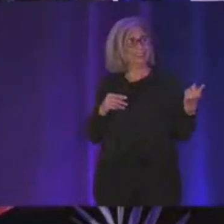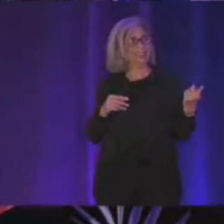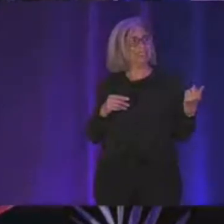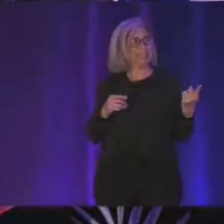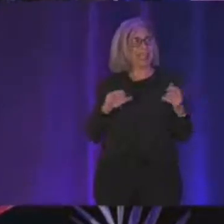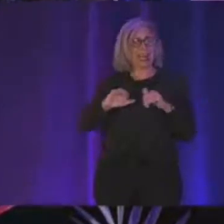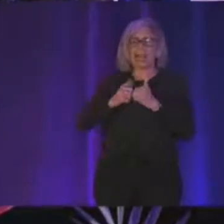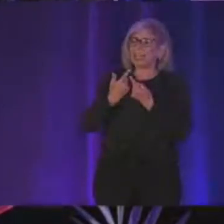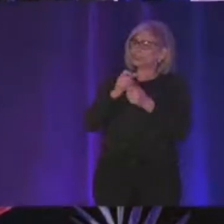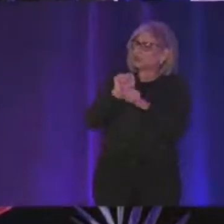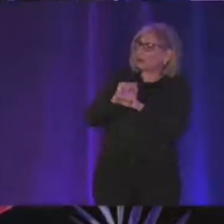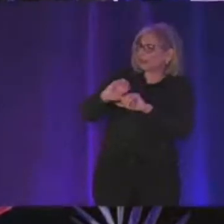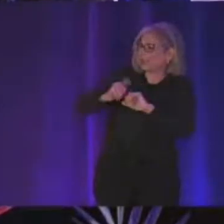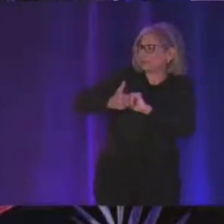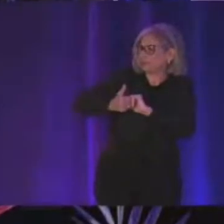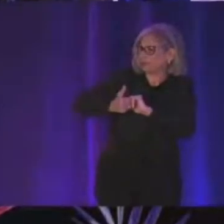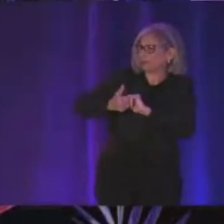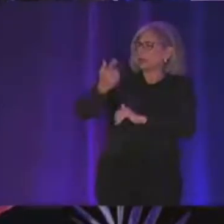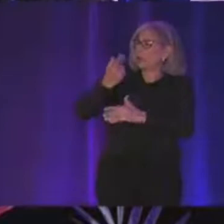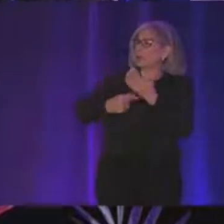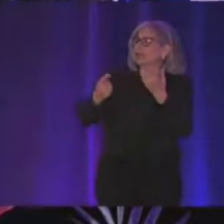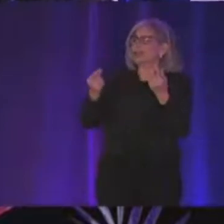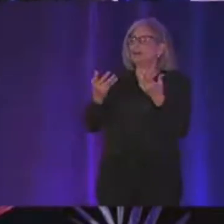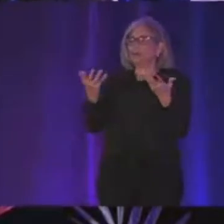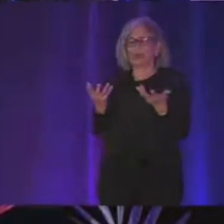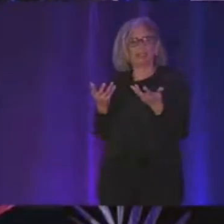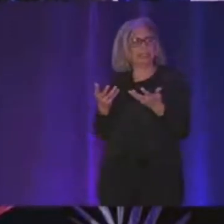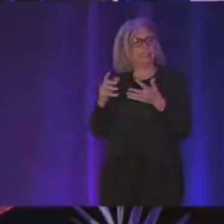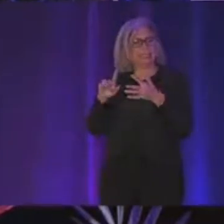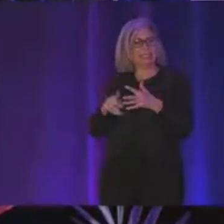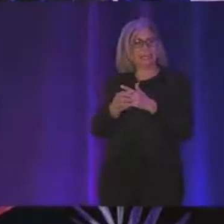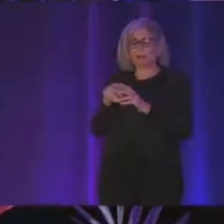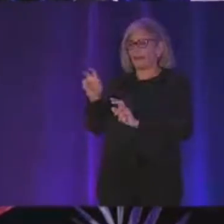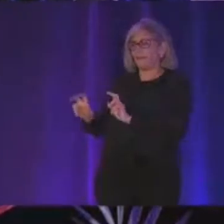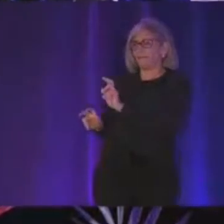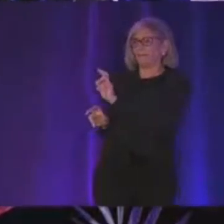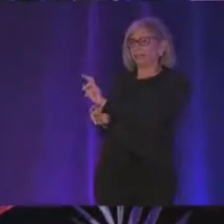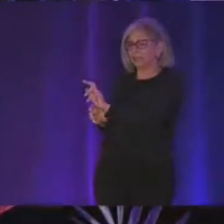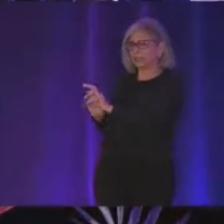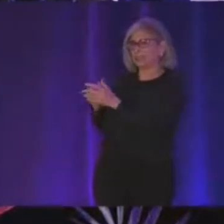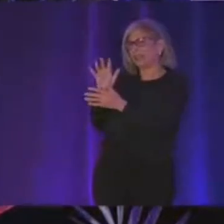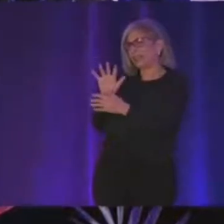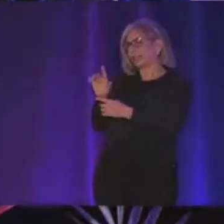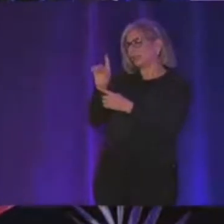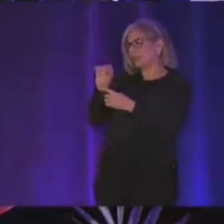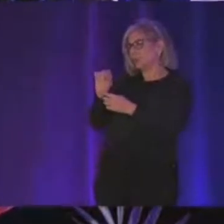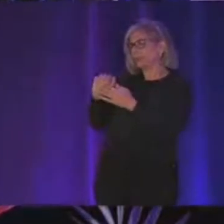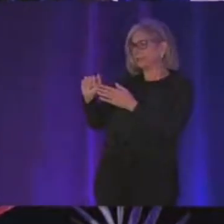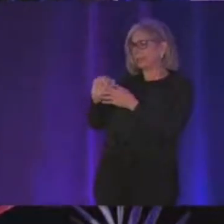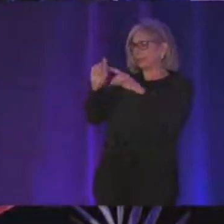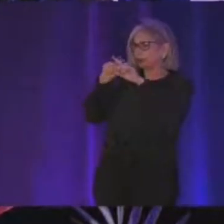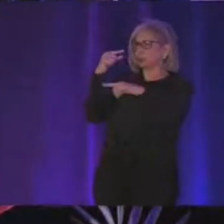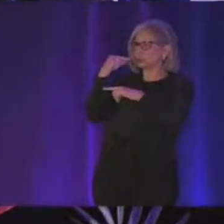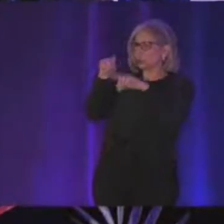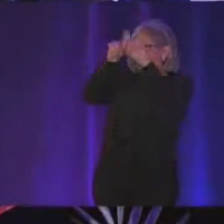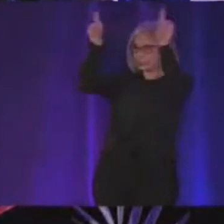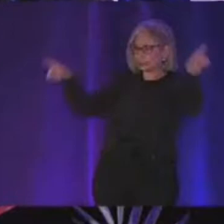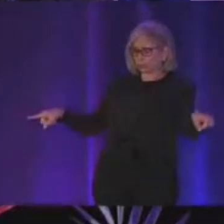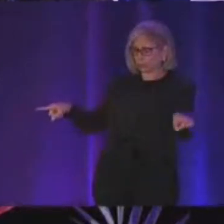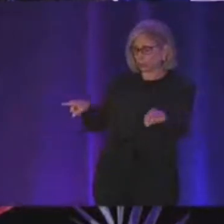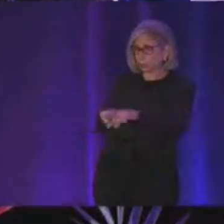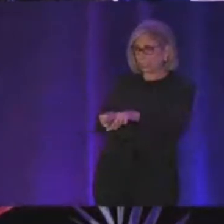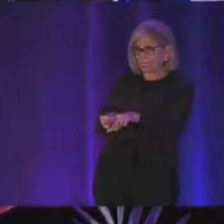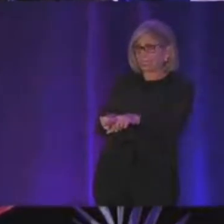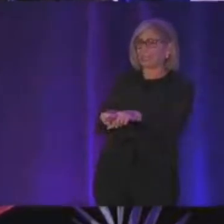how does it work so what I did was to start like investing in like a $20 green screen and